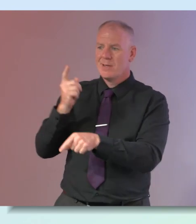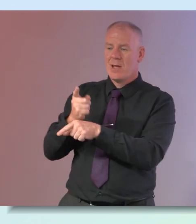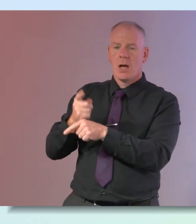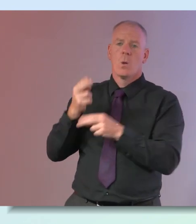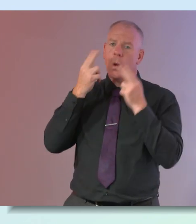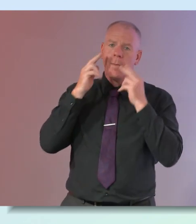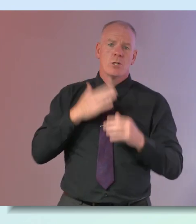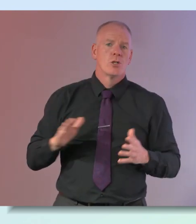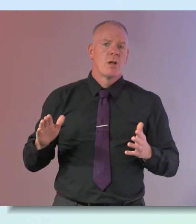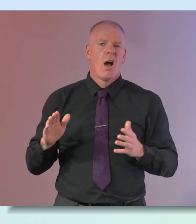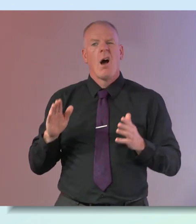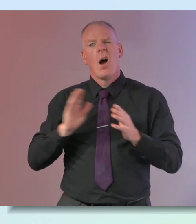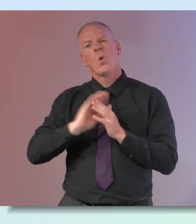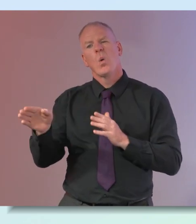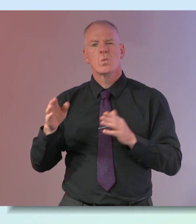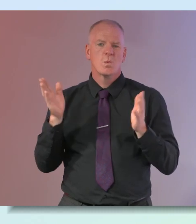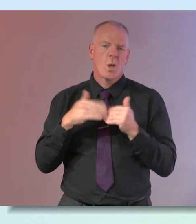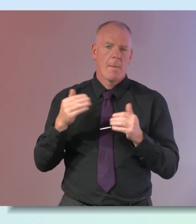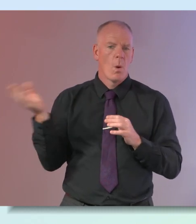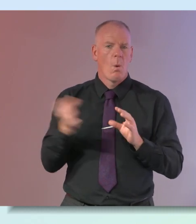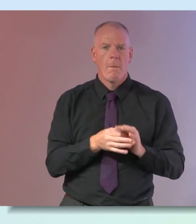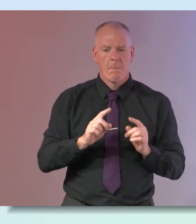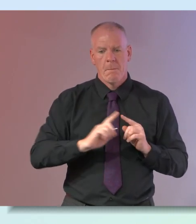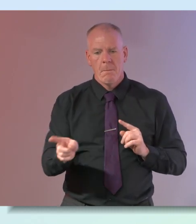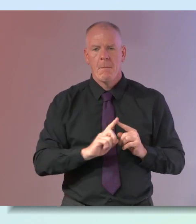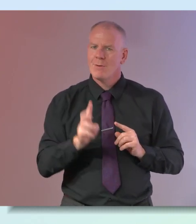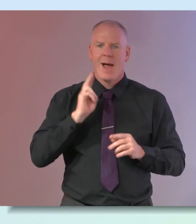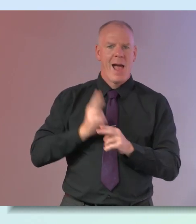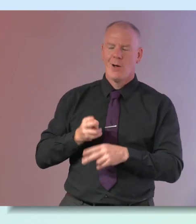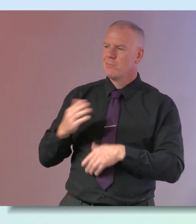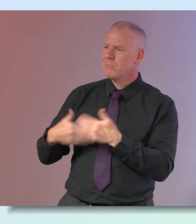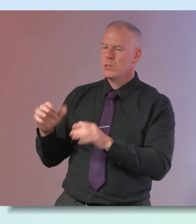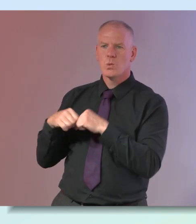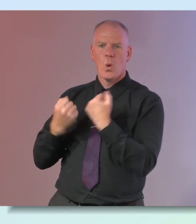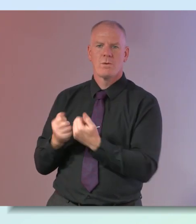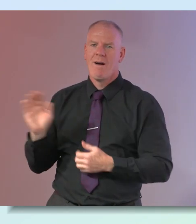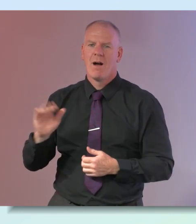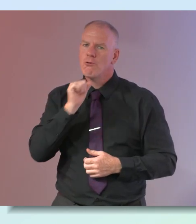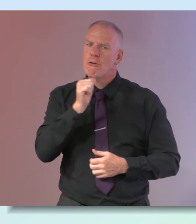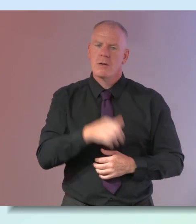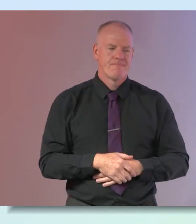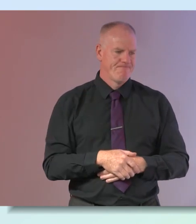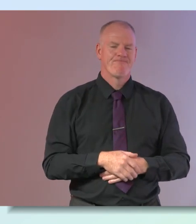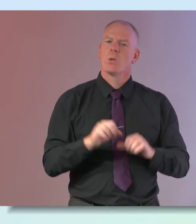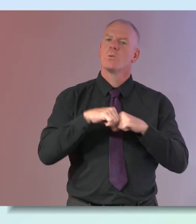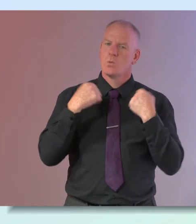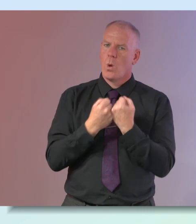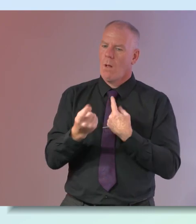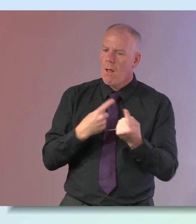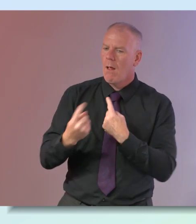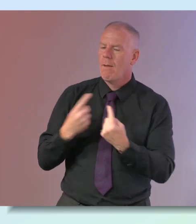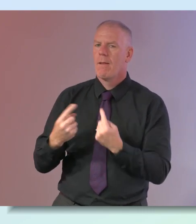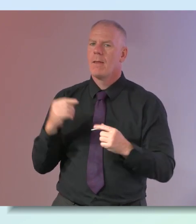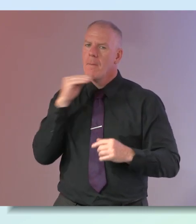would just only go to the shop and go home and not get out socialization is very important and it is that's really important